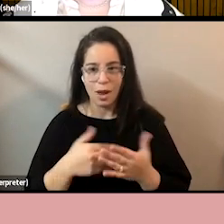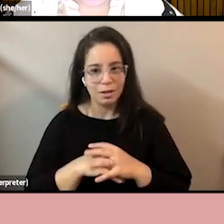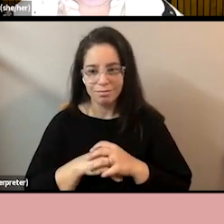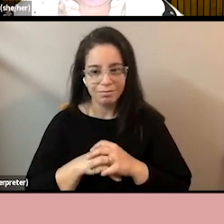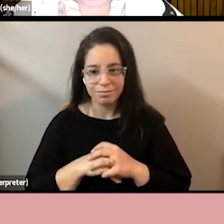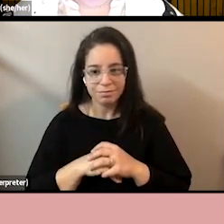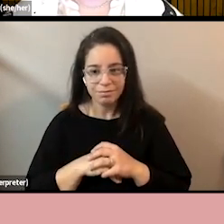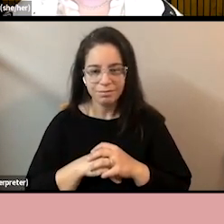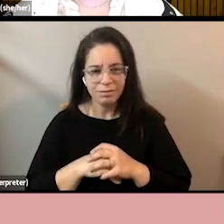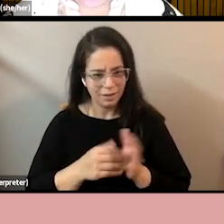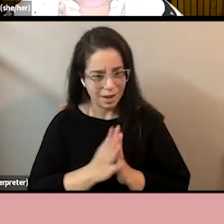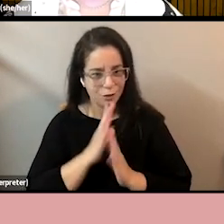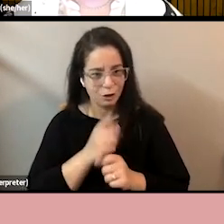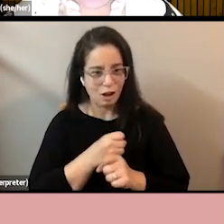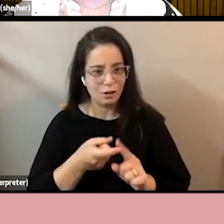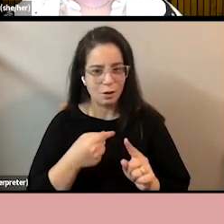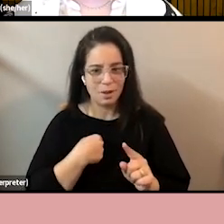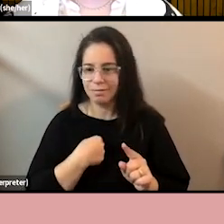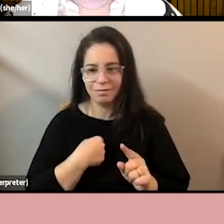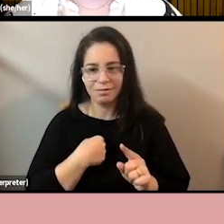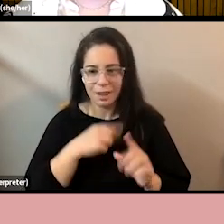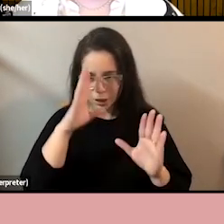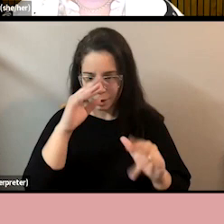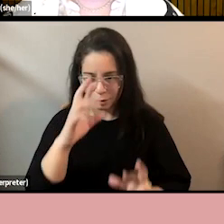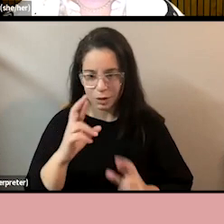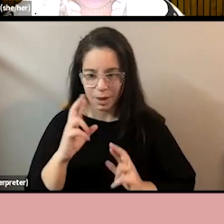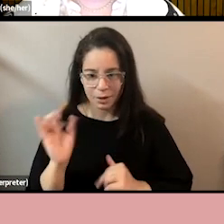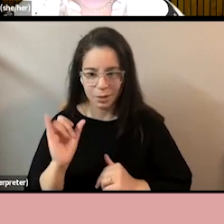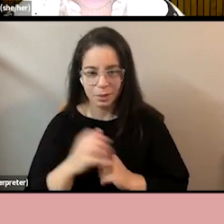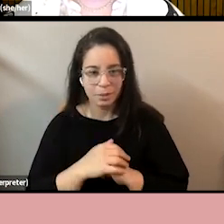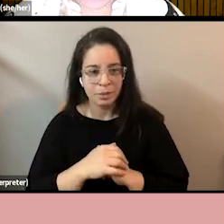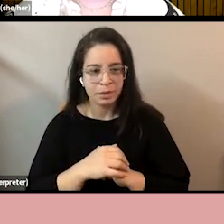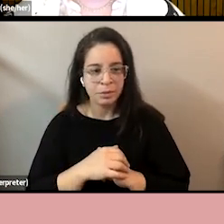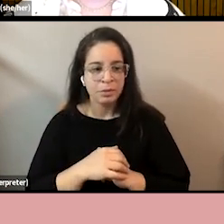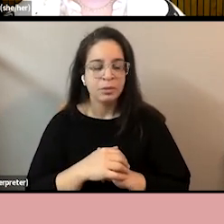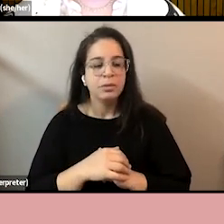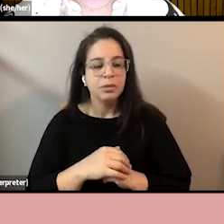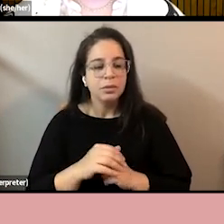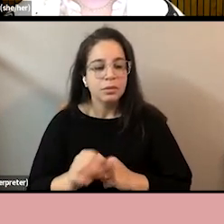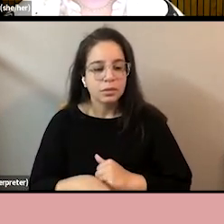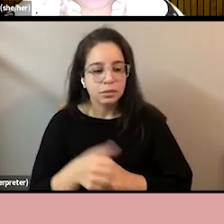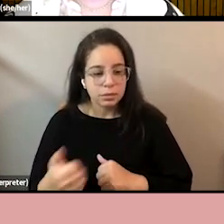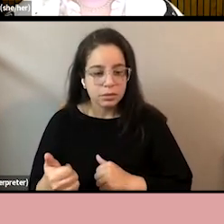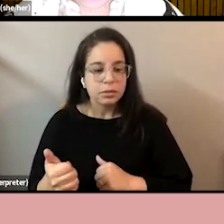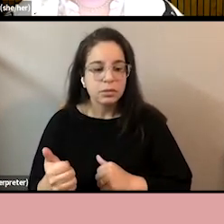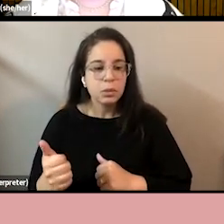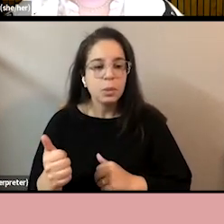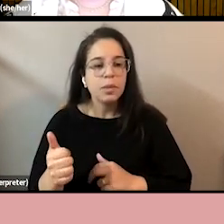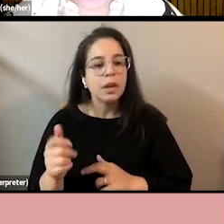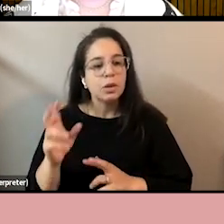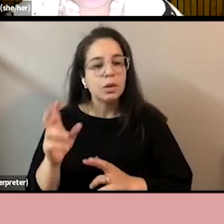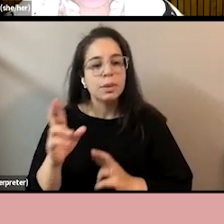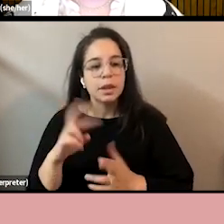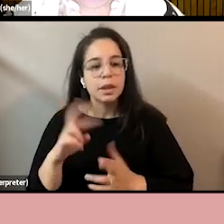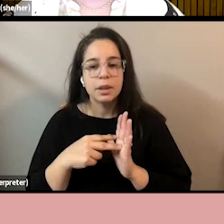expect people in the positions that they're in. The next element is respected. Respected means having more than the message we